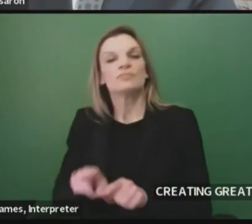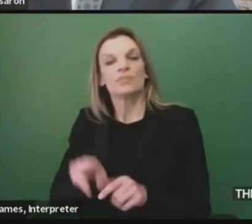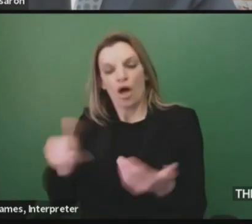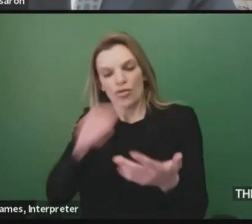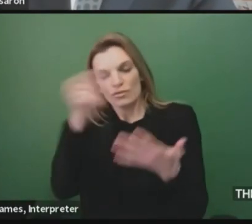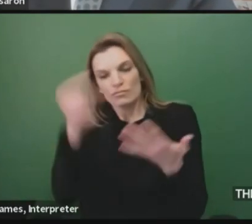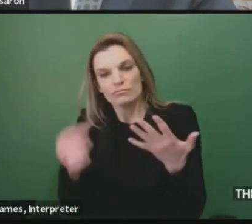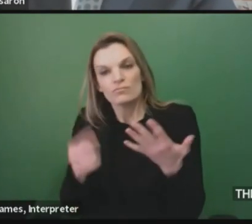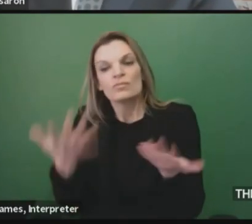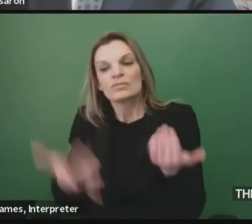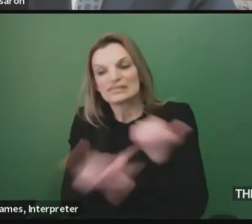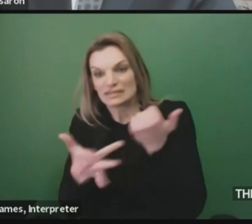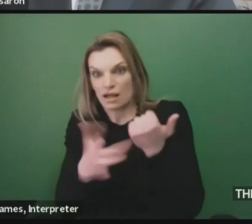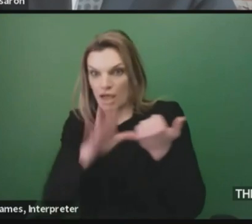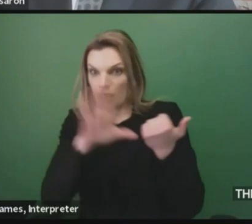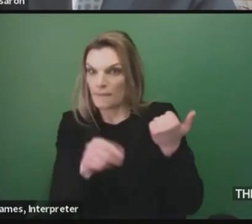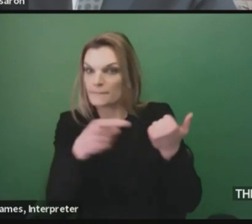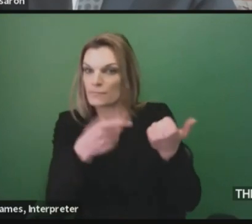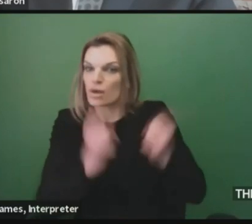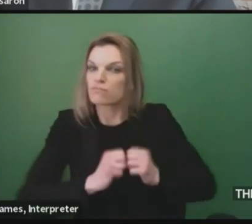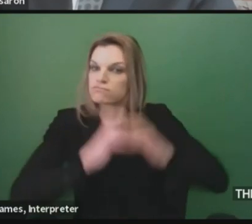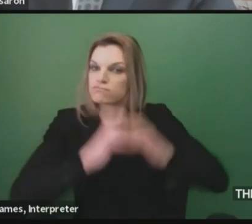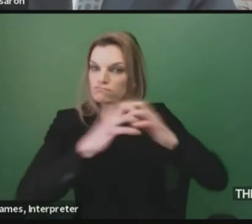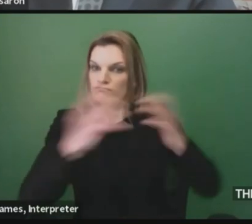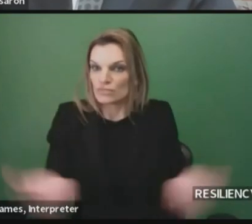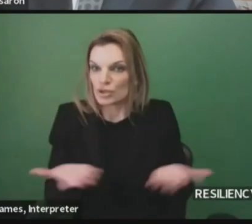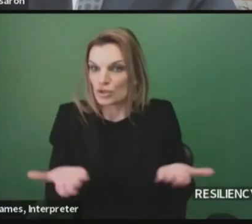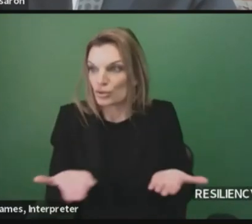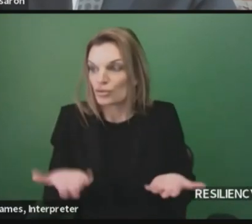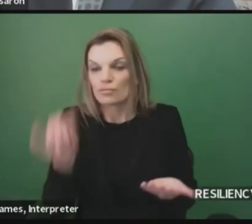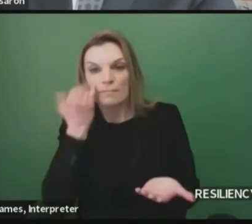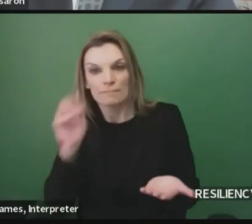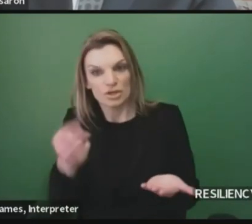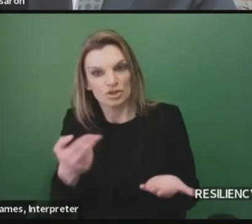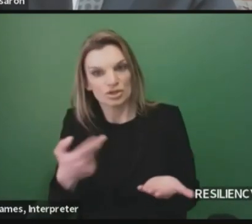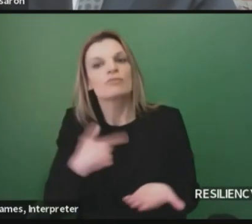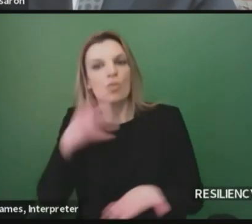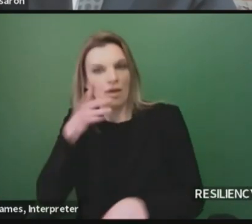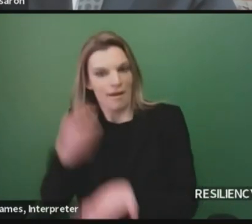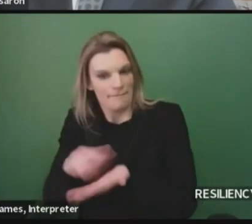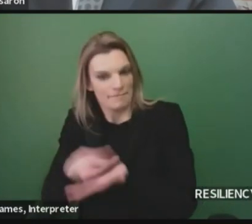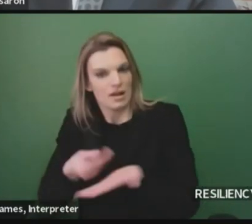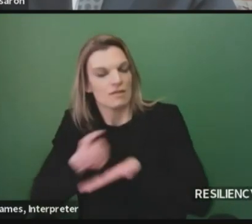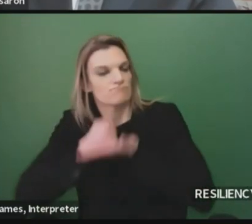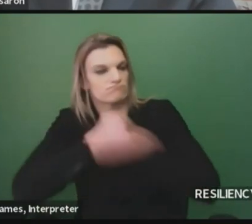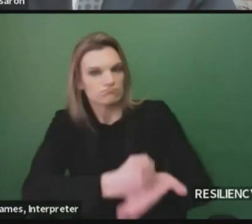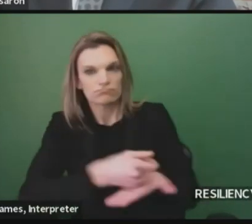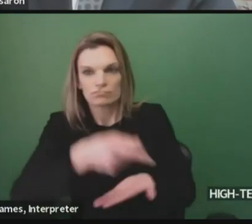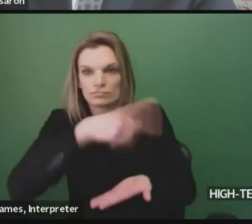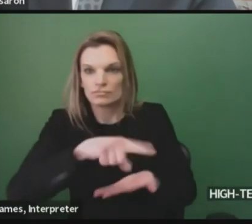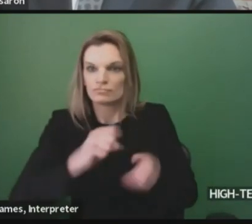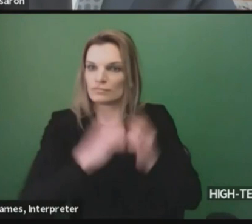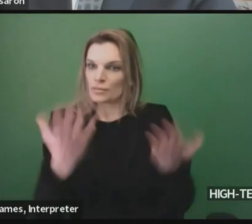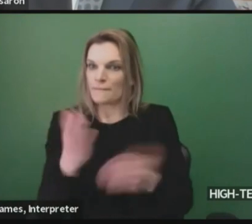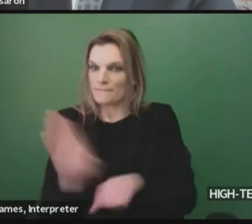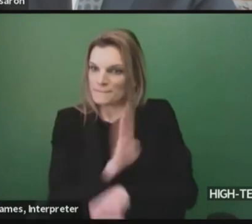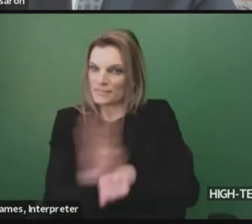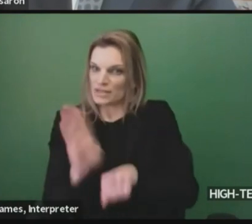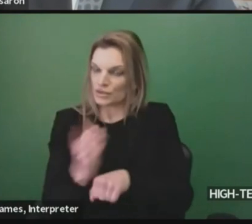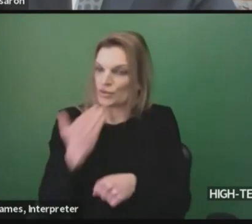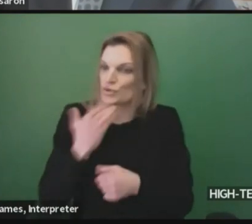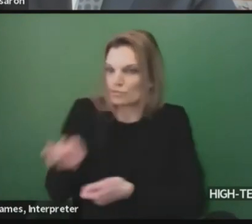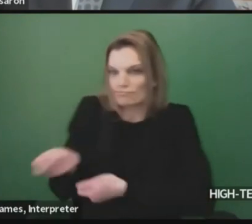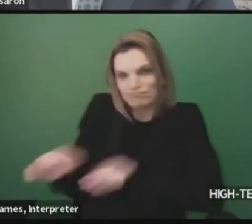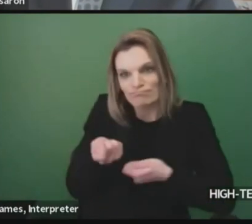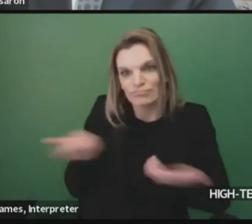-tech startups that can help our communities thrive. The Michigan COVID Recovery Plan also appropriates hundreds of